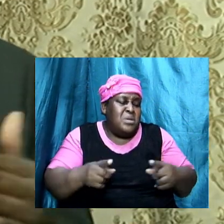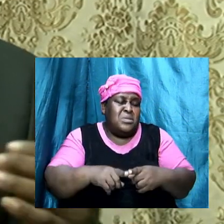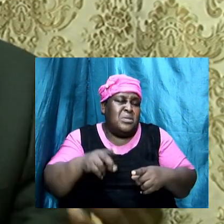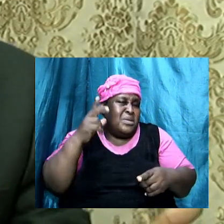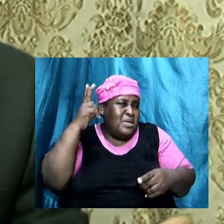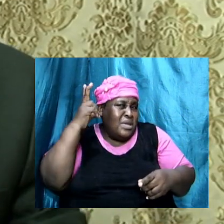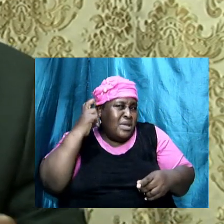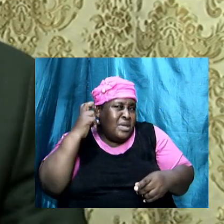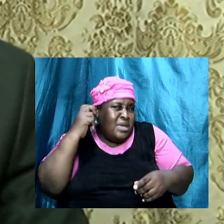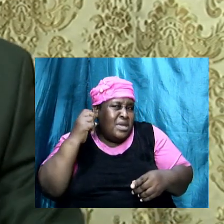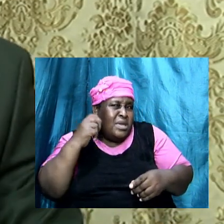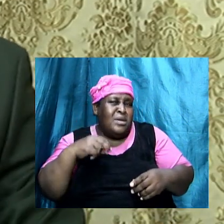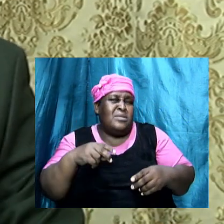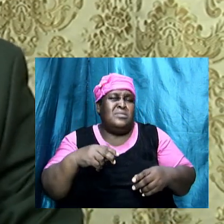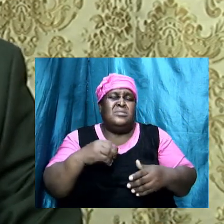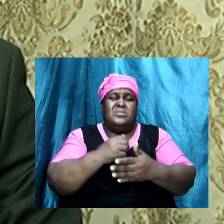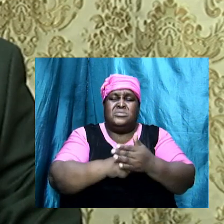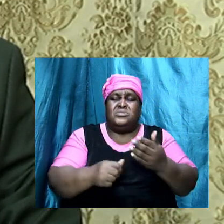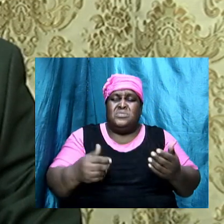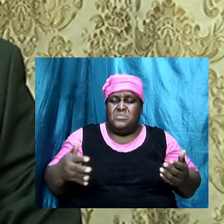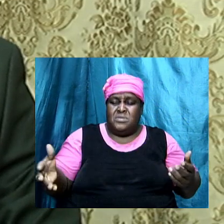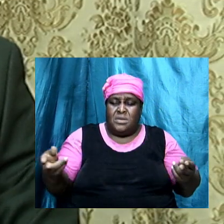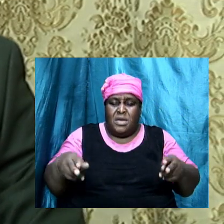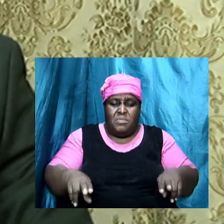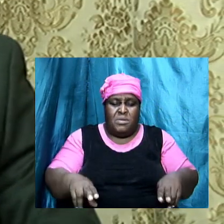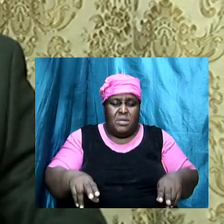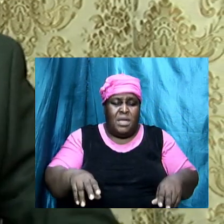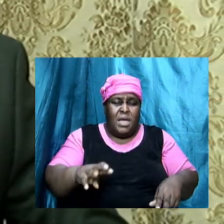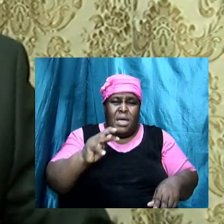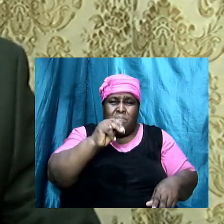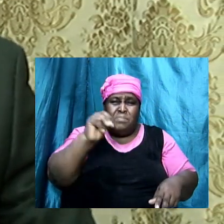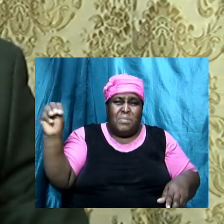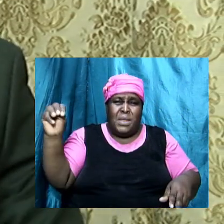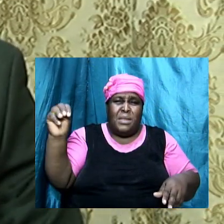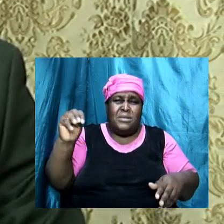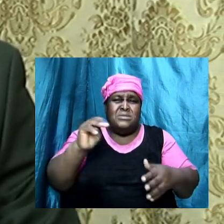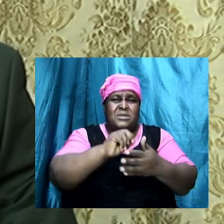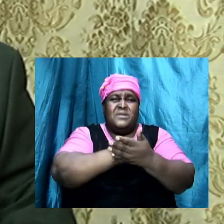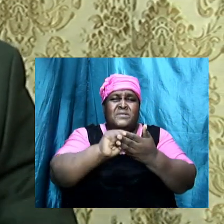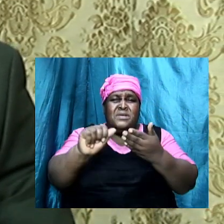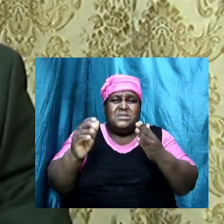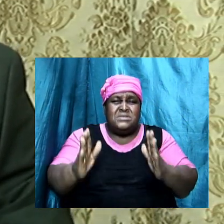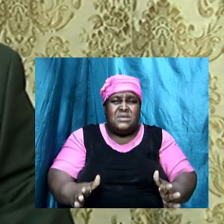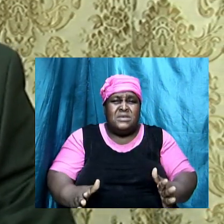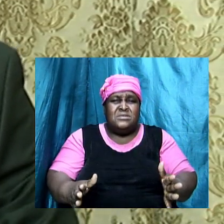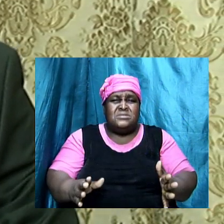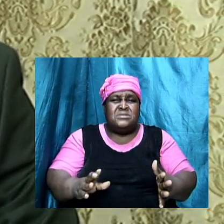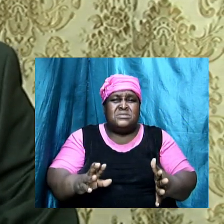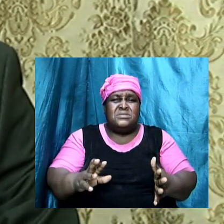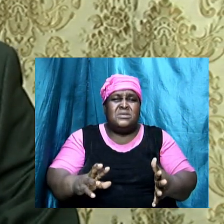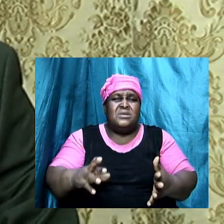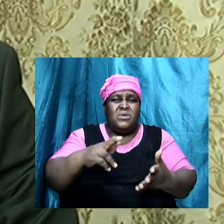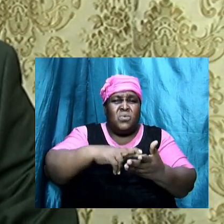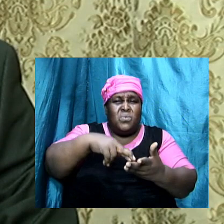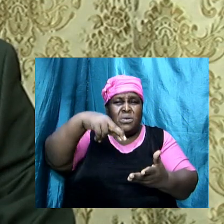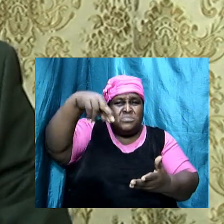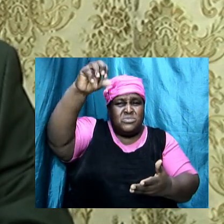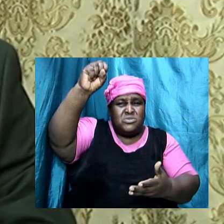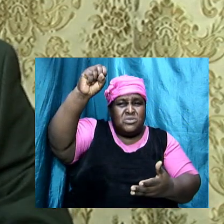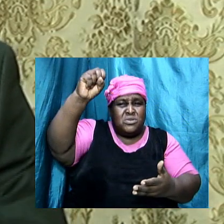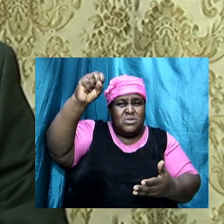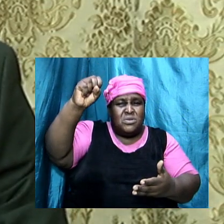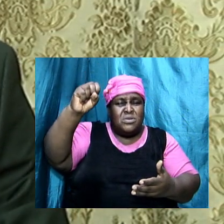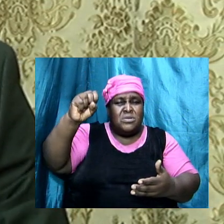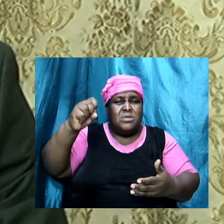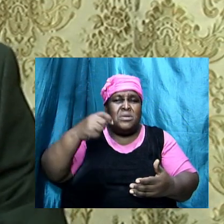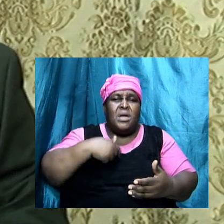heard that millions of saints are gone. And, you know, I'm saying, God, where did I go wrong? I want to make sure that